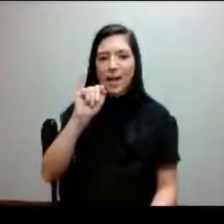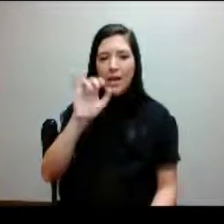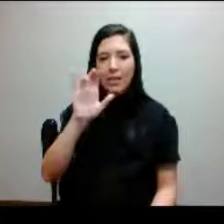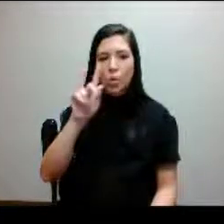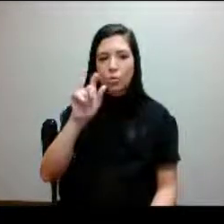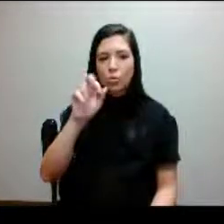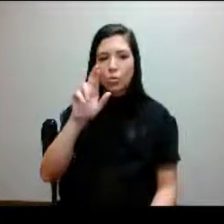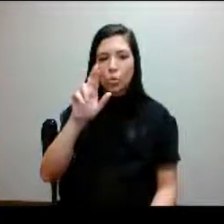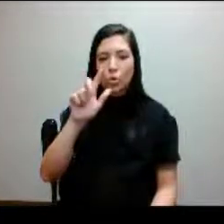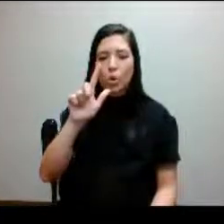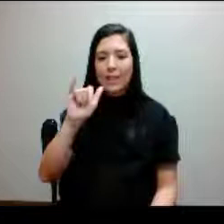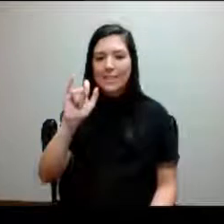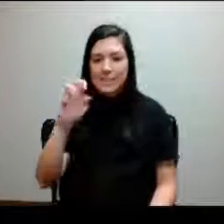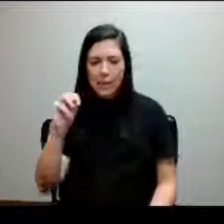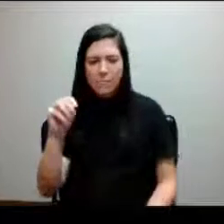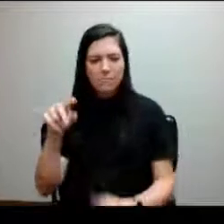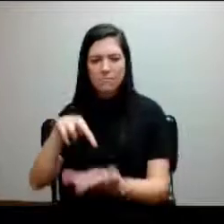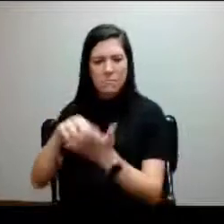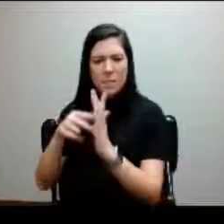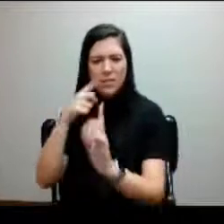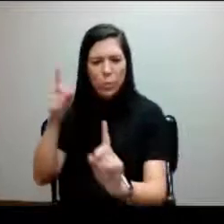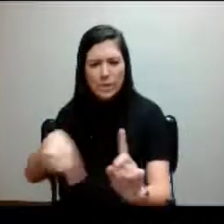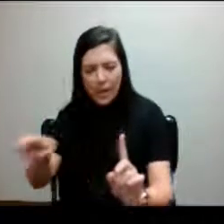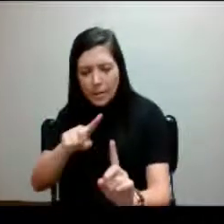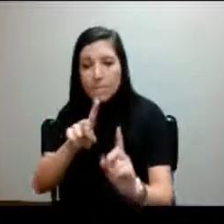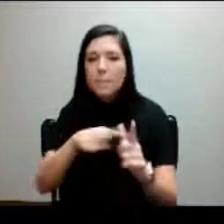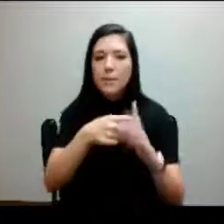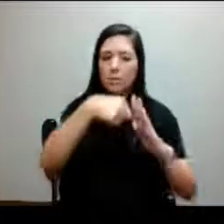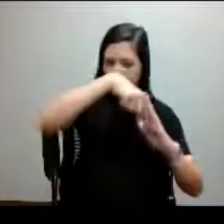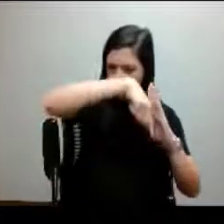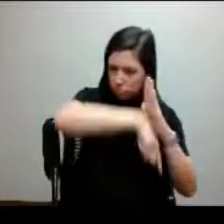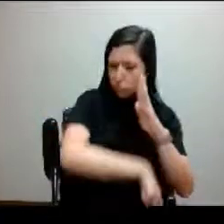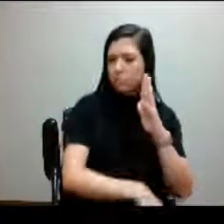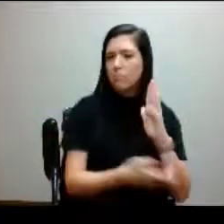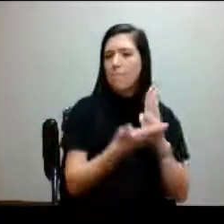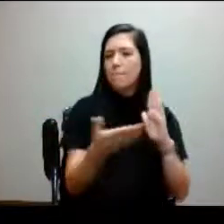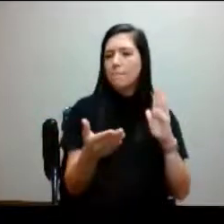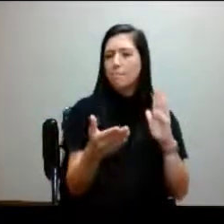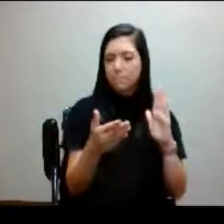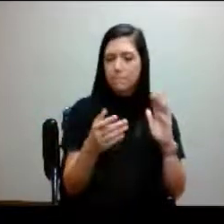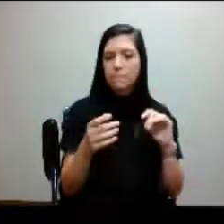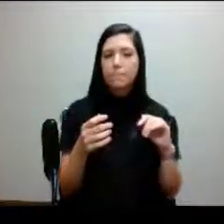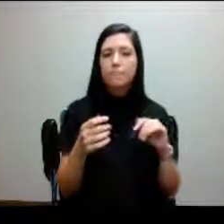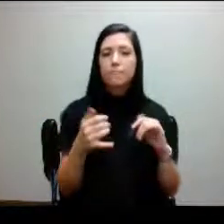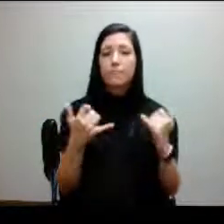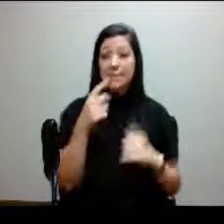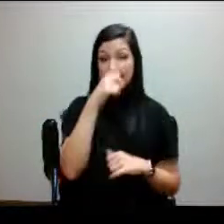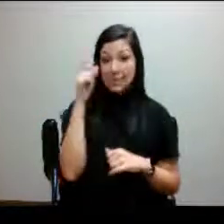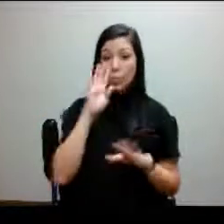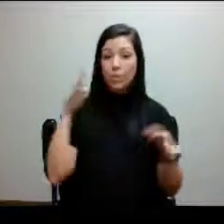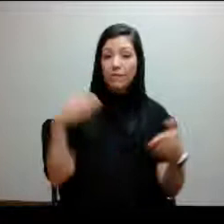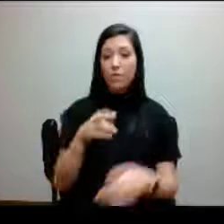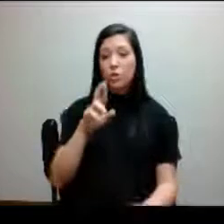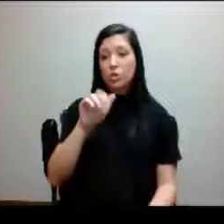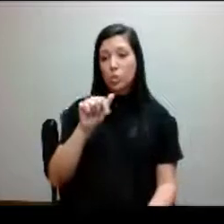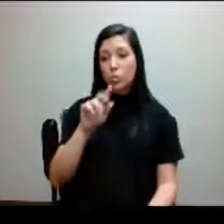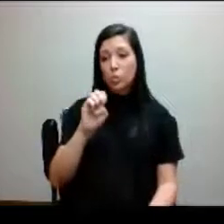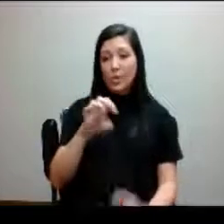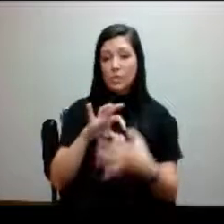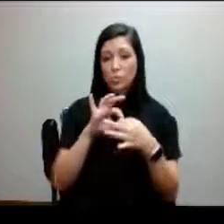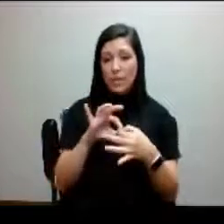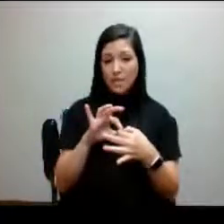we dived and talked about other aspects of multiculturalism. This summer, we focused on race relations. As Carter mentioned